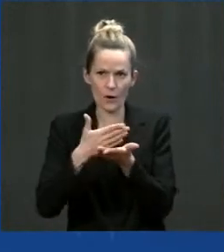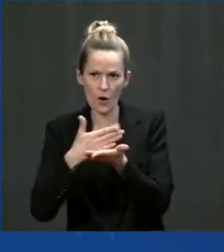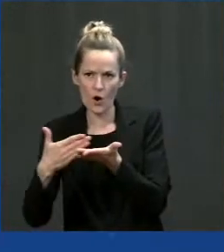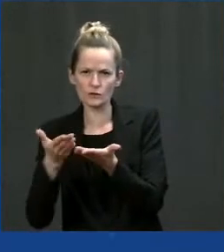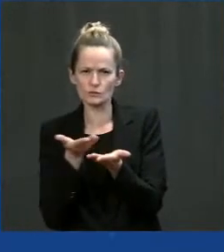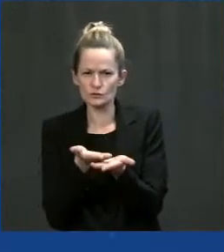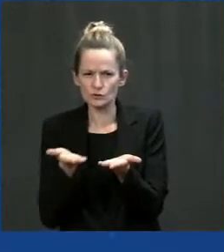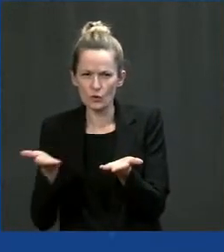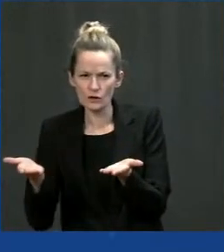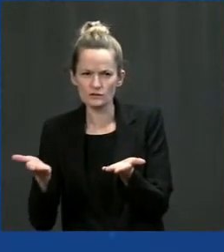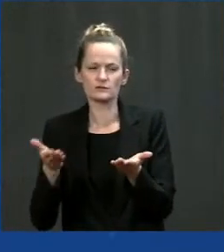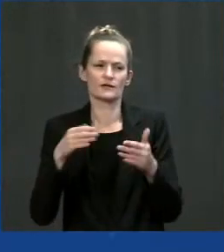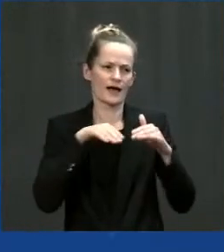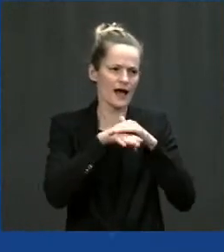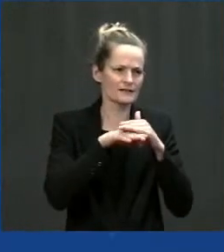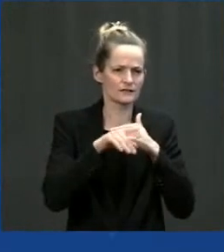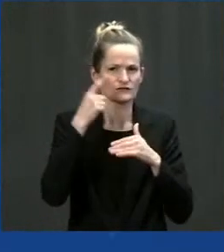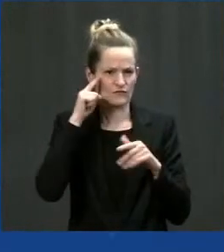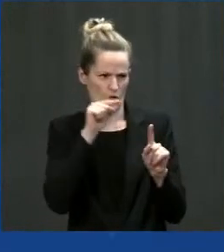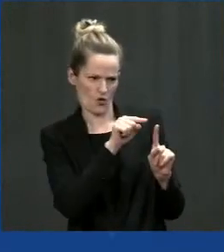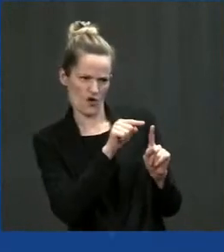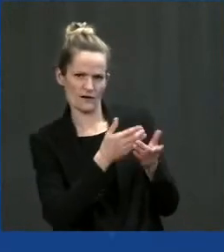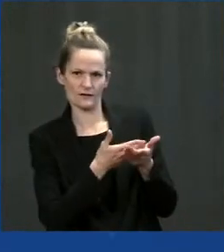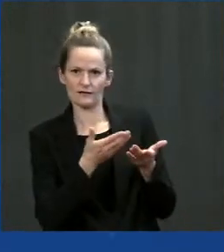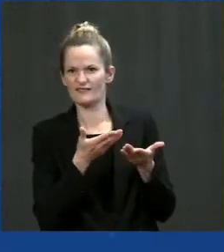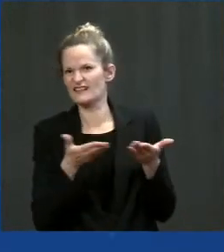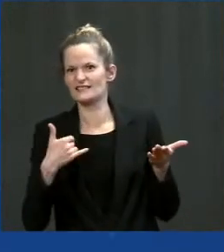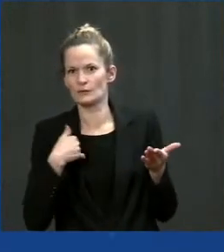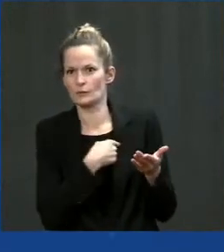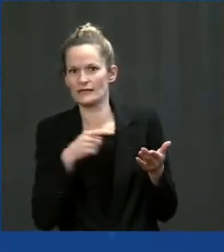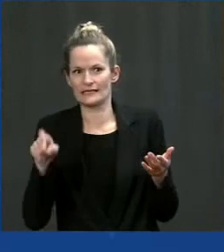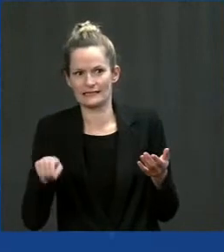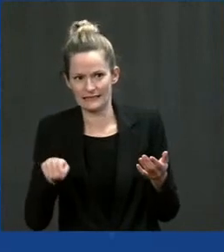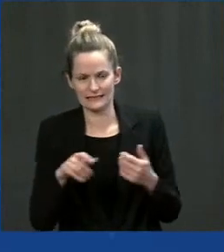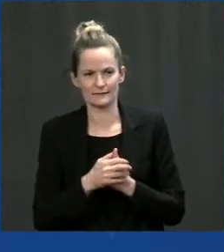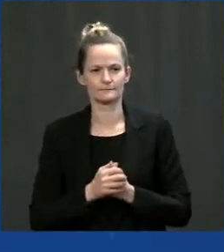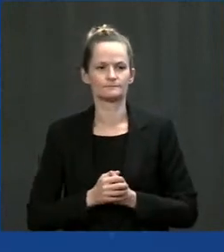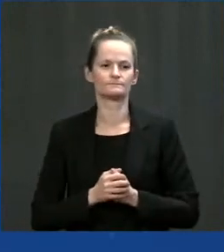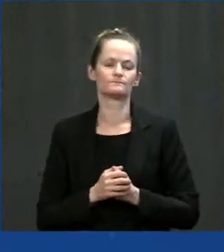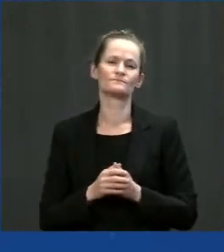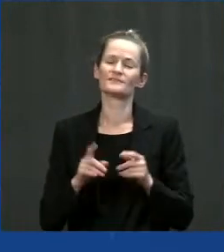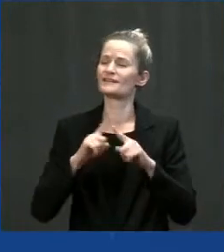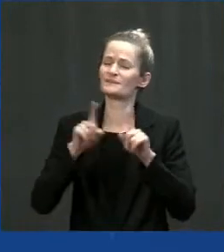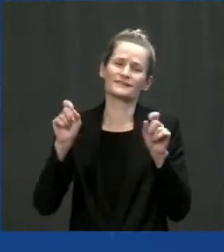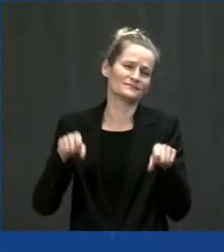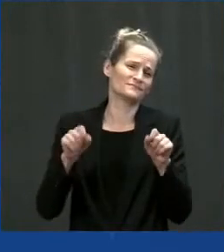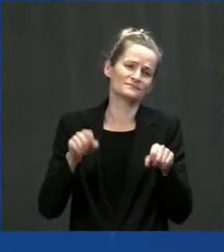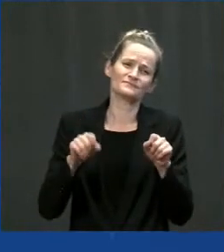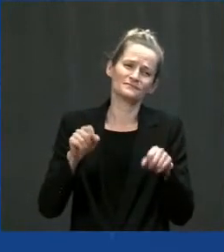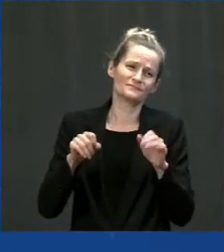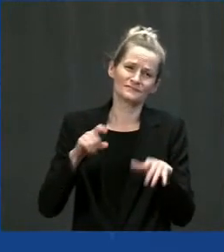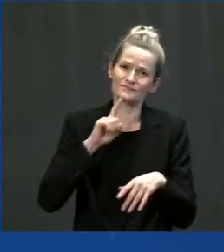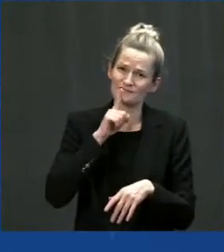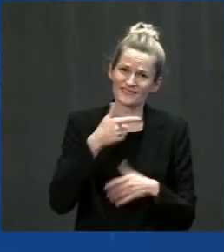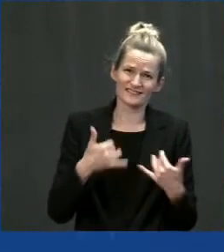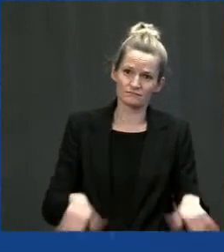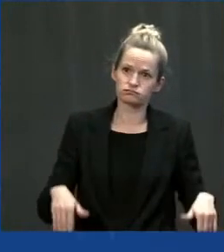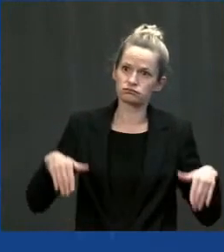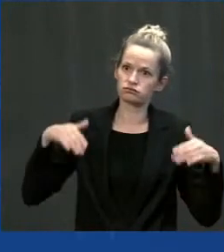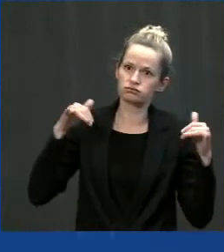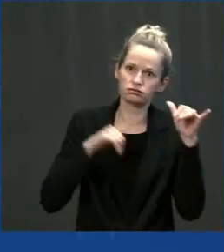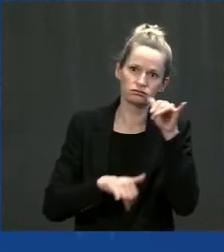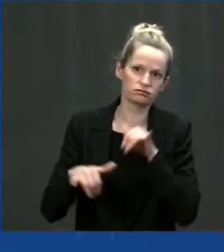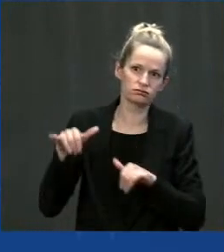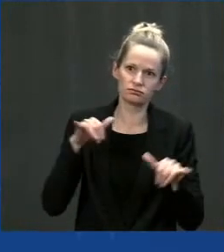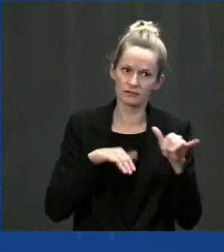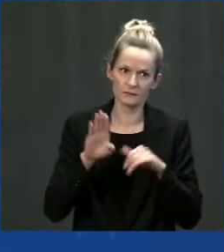materials and minerals we need to produce them. But it's a big deal. So I'm to be coming back to you and all of you to get help